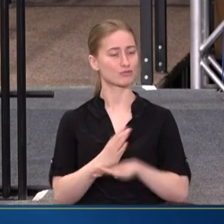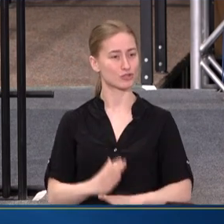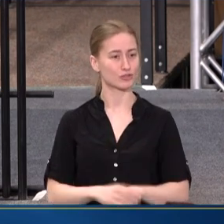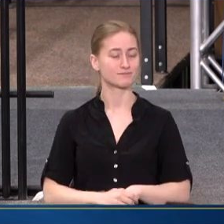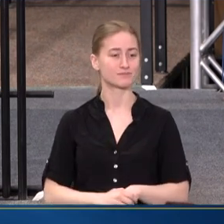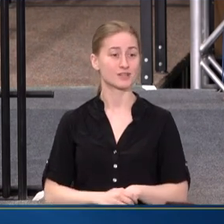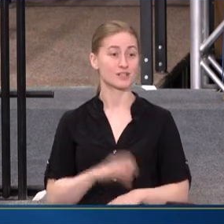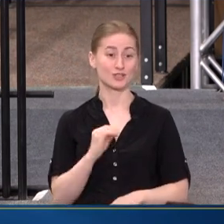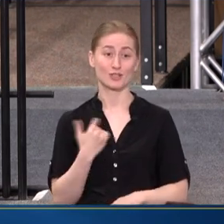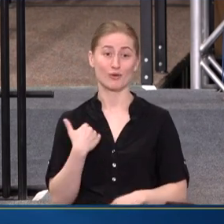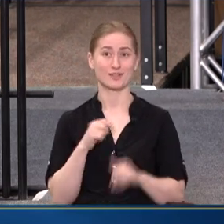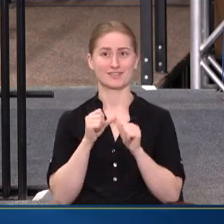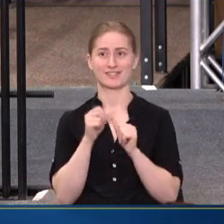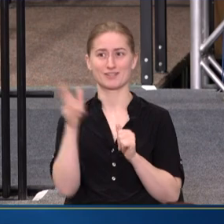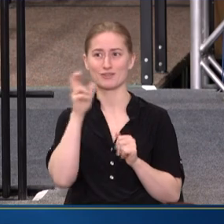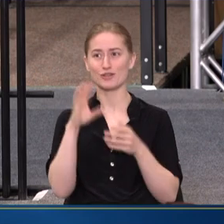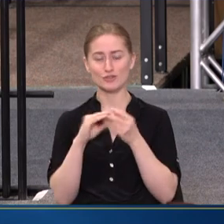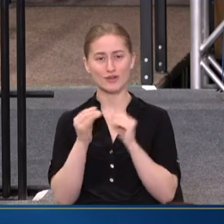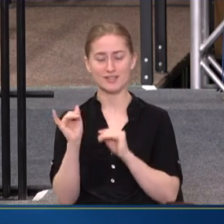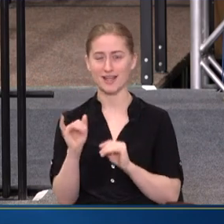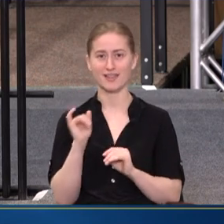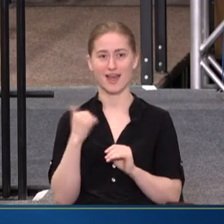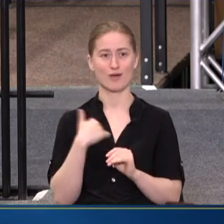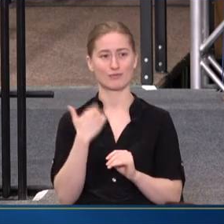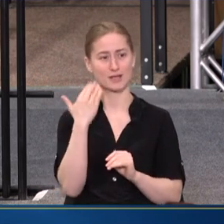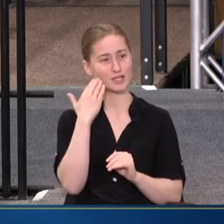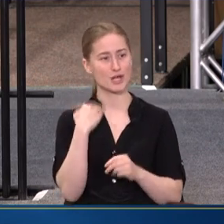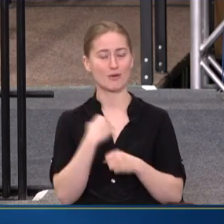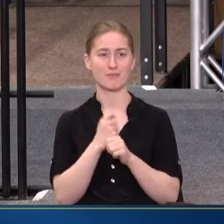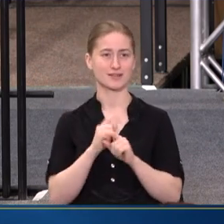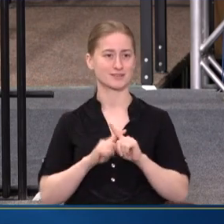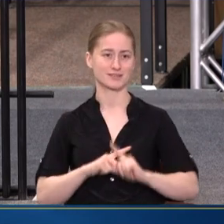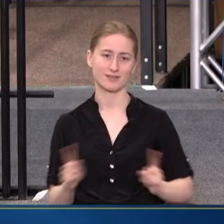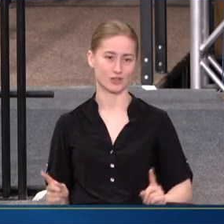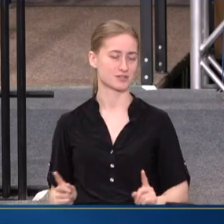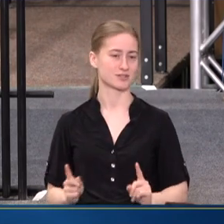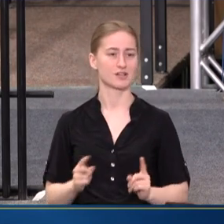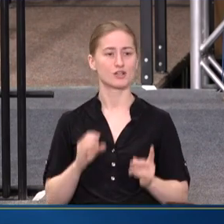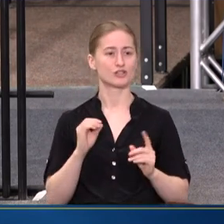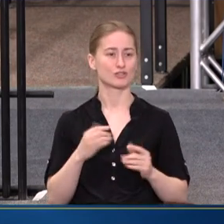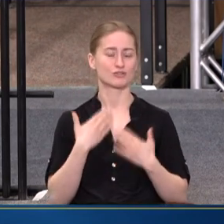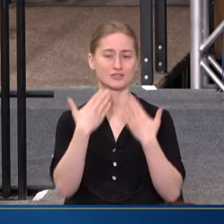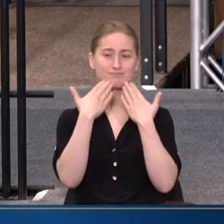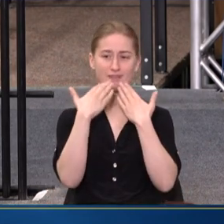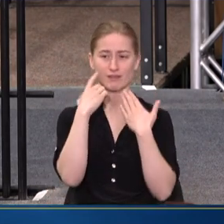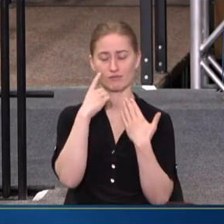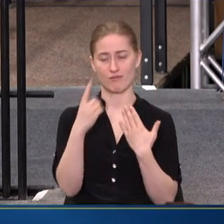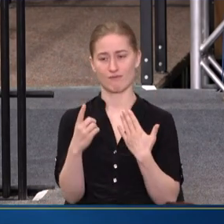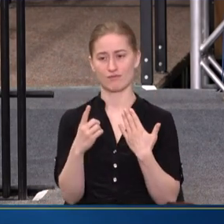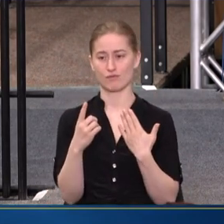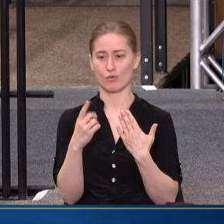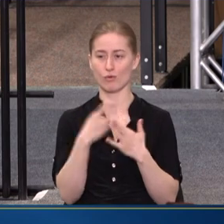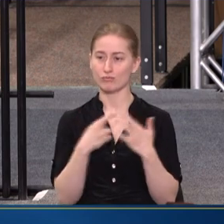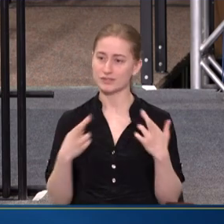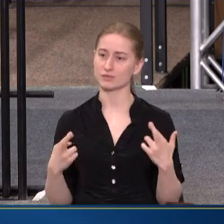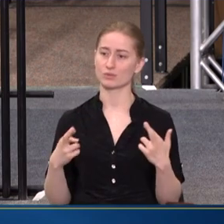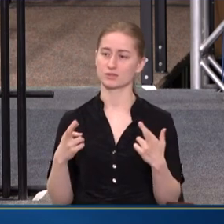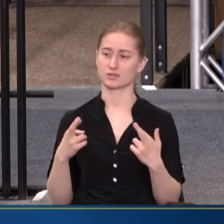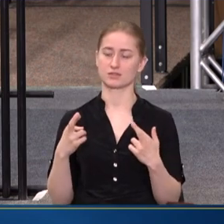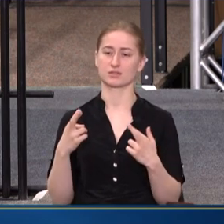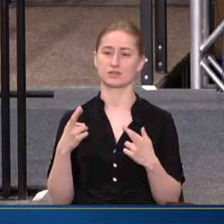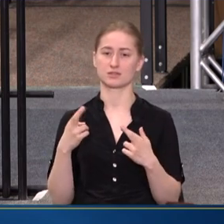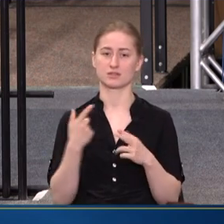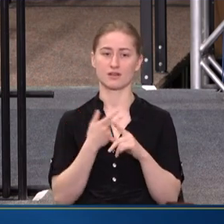WE'RE CONTINUING TO HEAR STORIES LIKE THAT AND WE KNOW THAT IT'S MAKING A DIFFERENCE. AND SO JUST GRATEFUL FOR THE RESOURCES